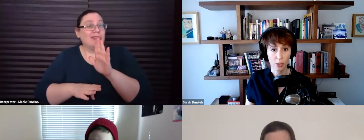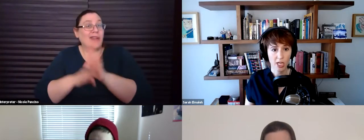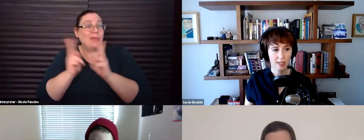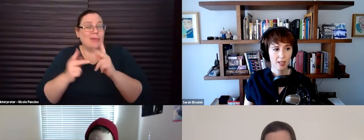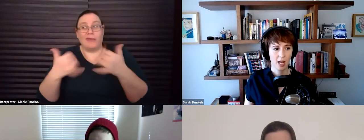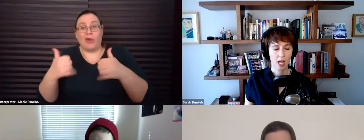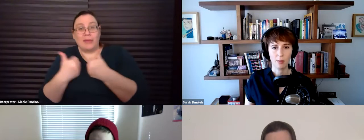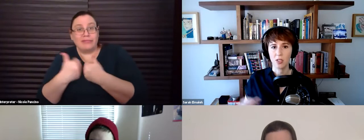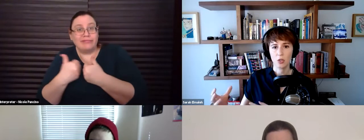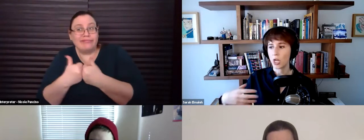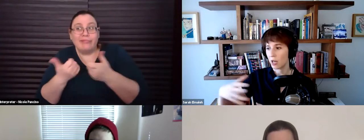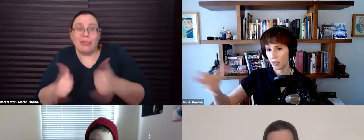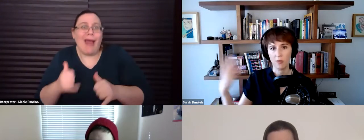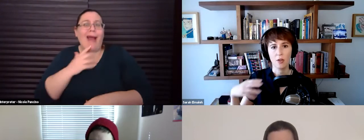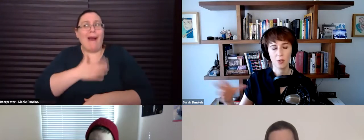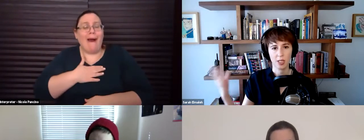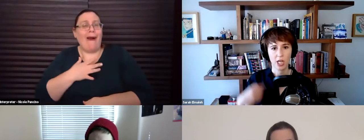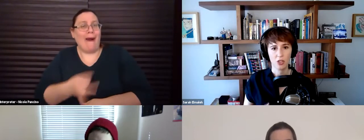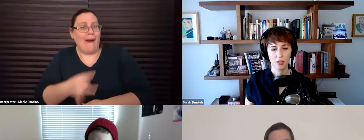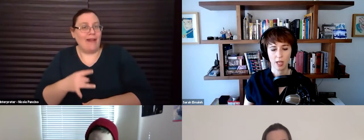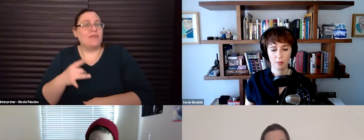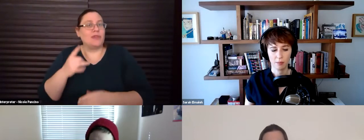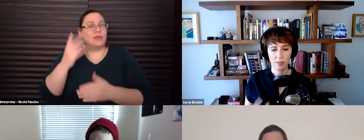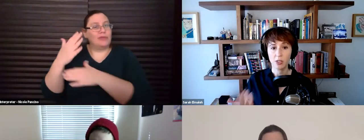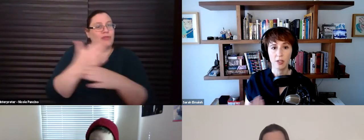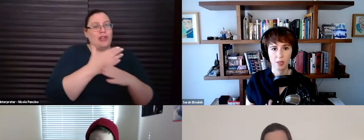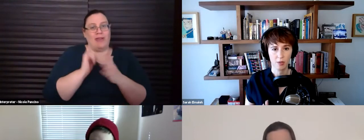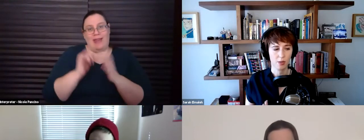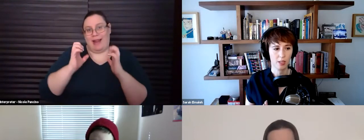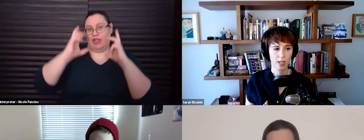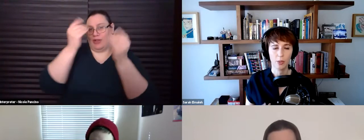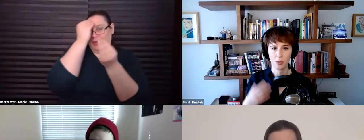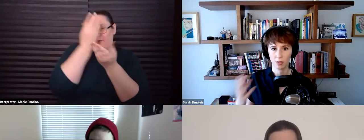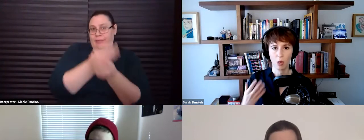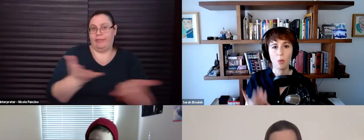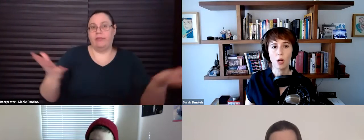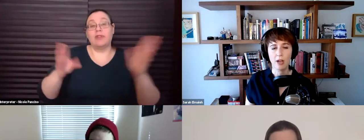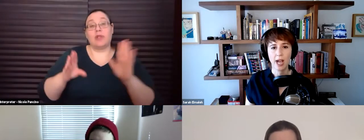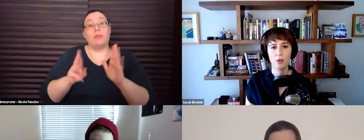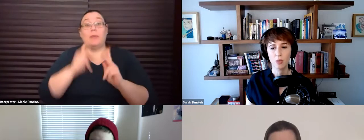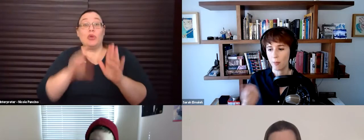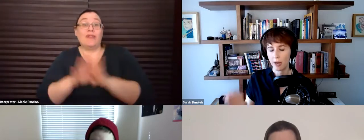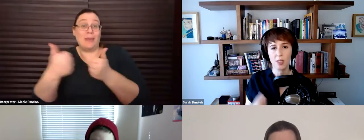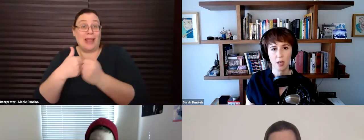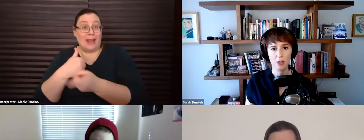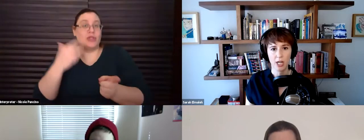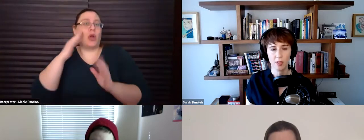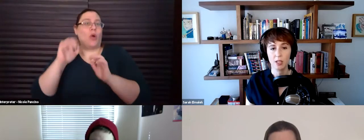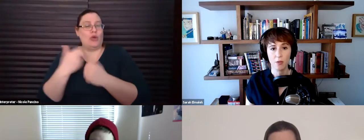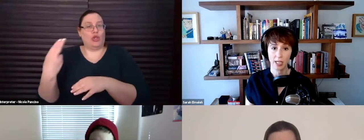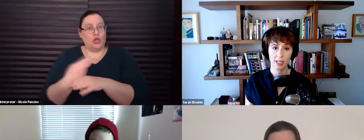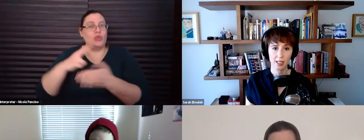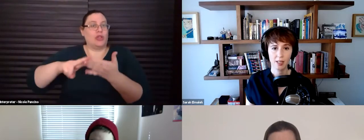already appreciate, um, and to share some of those educational, um, materials so, so that developers know more about how to go about using the